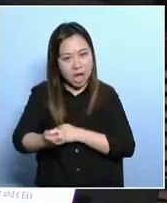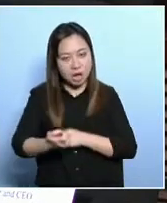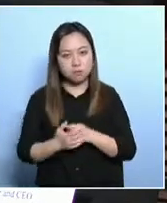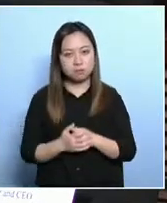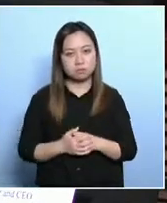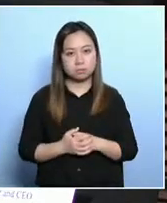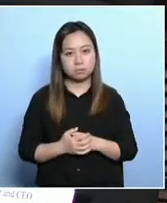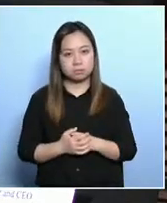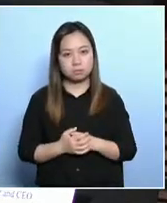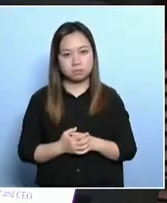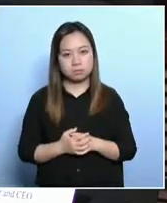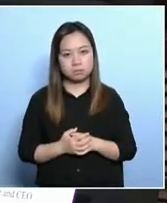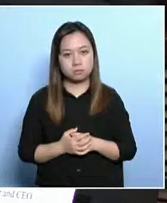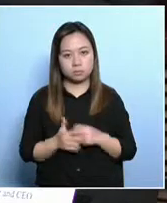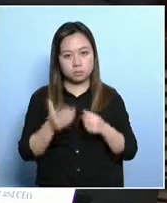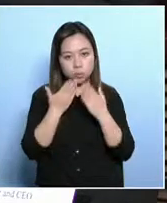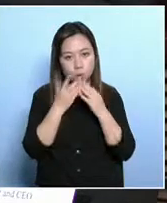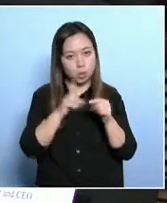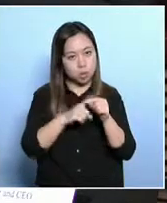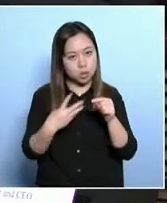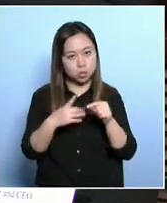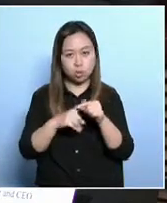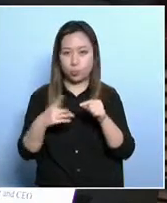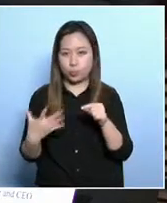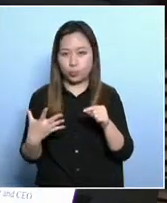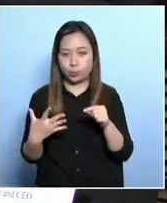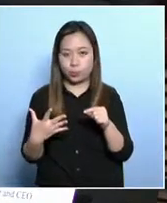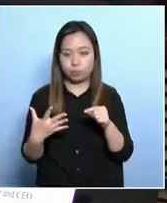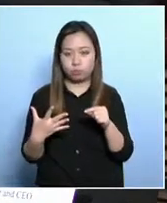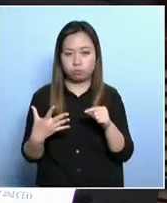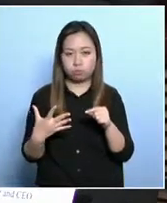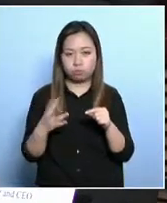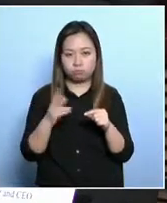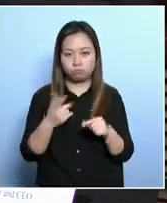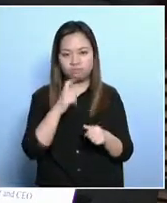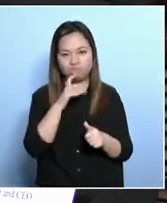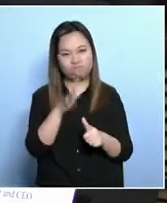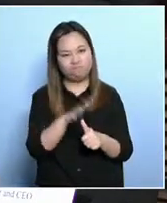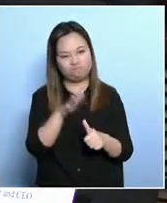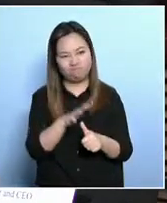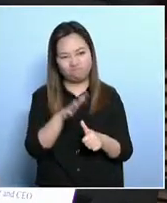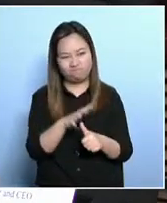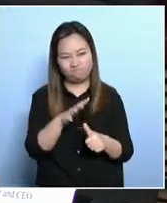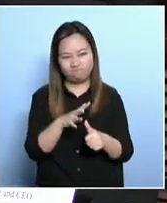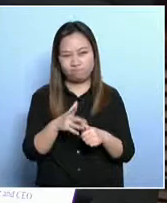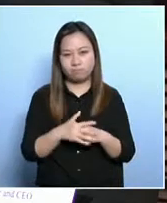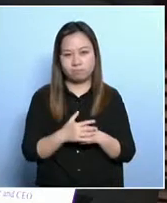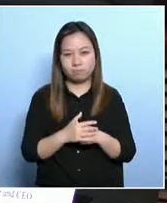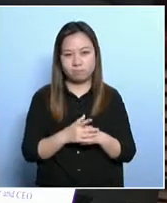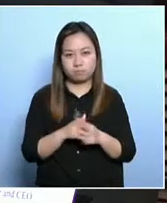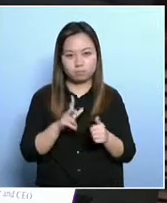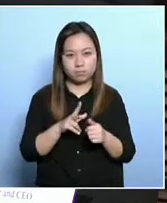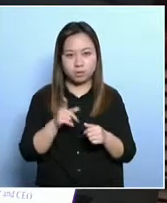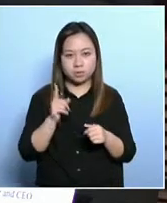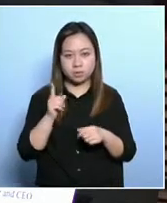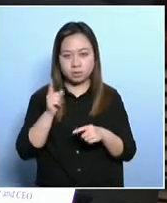or Form 5 is typically constrained. What is the most surprising about these girls is they envision themselves living